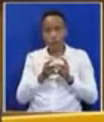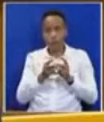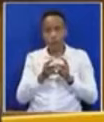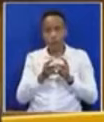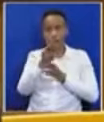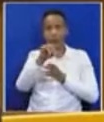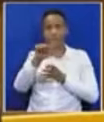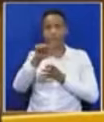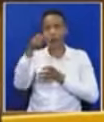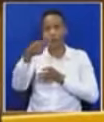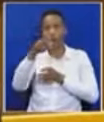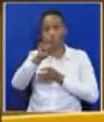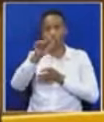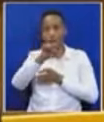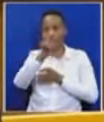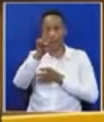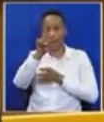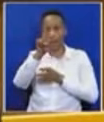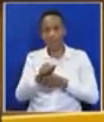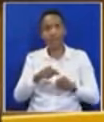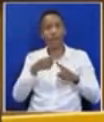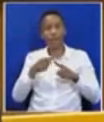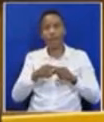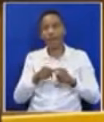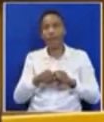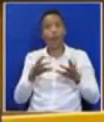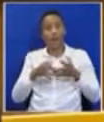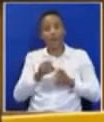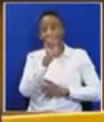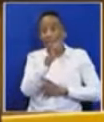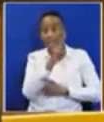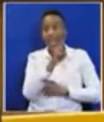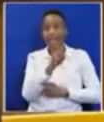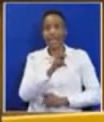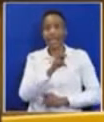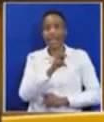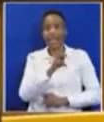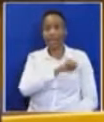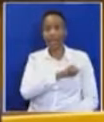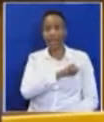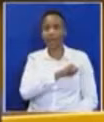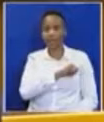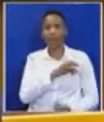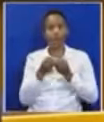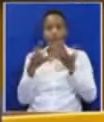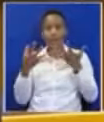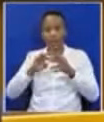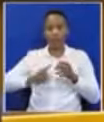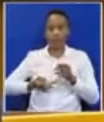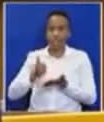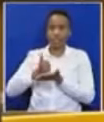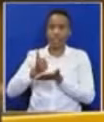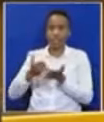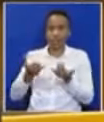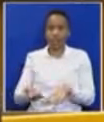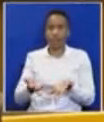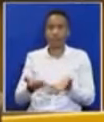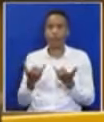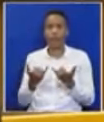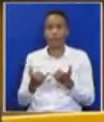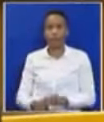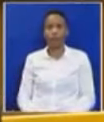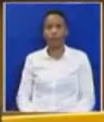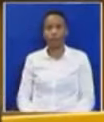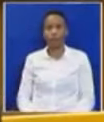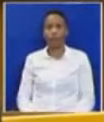has played particularly in the Zululand District Municipality, and many of the women seated here today. My